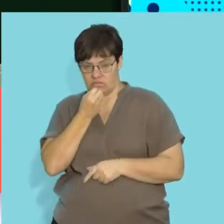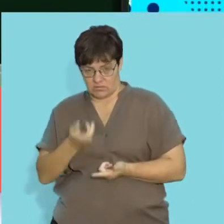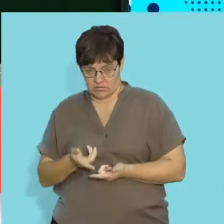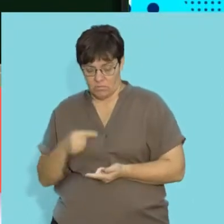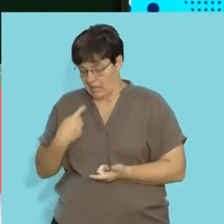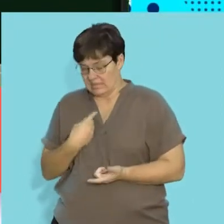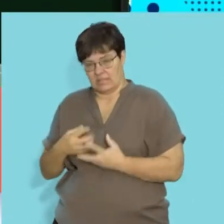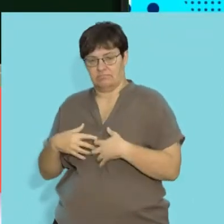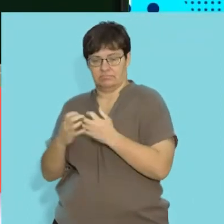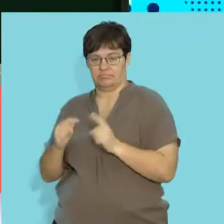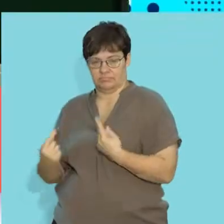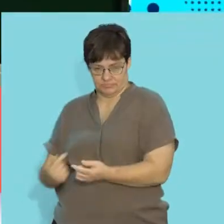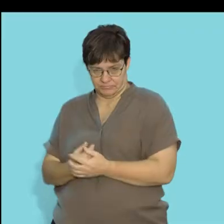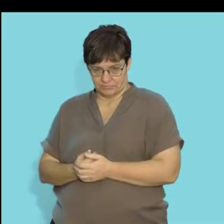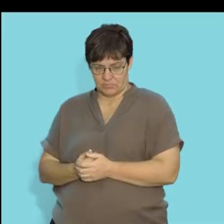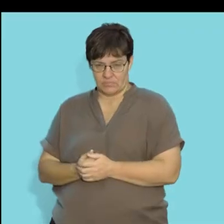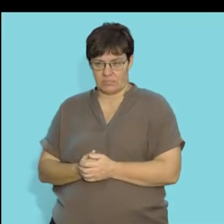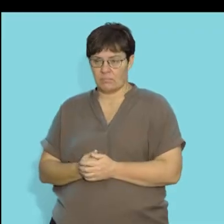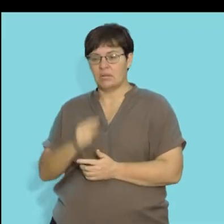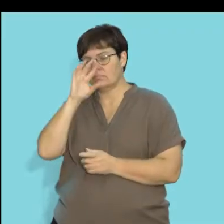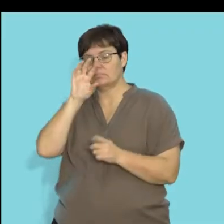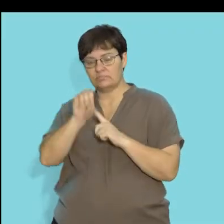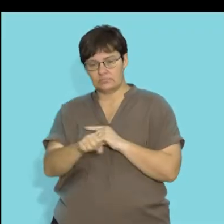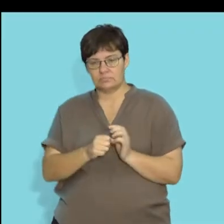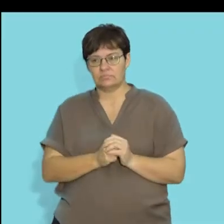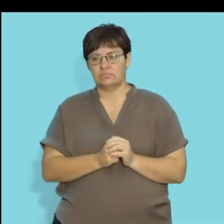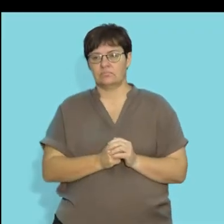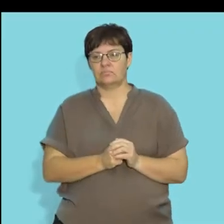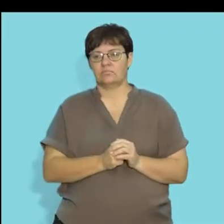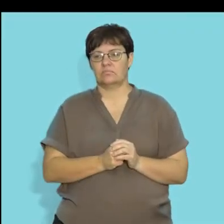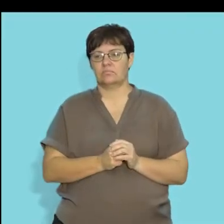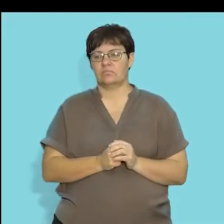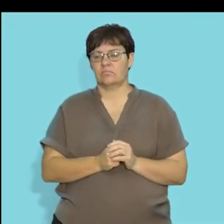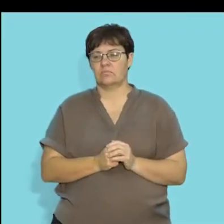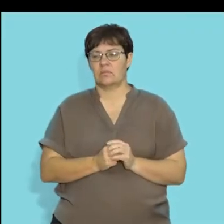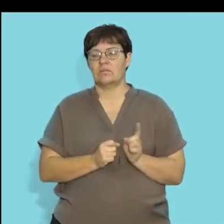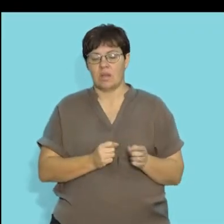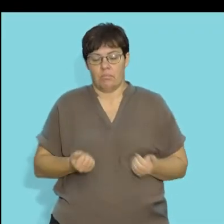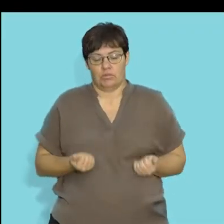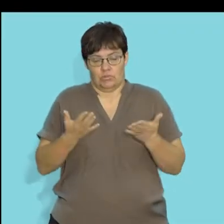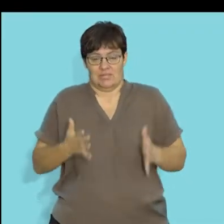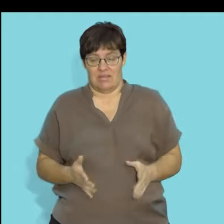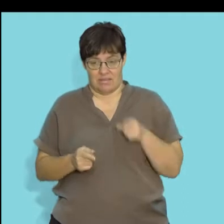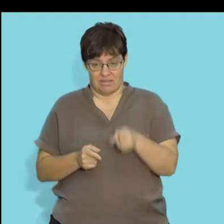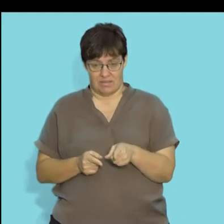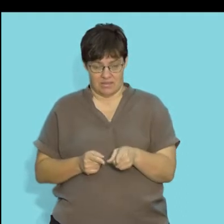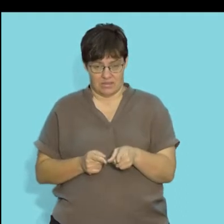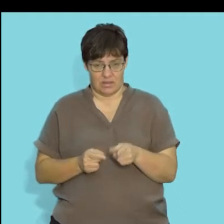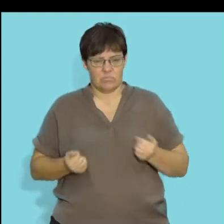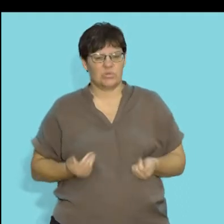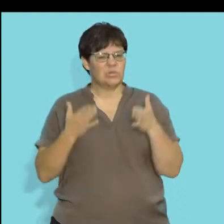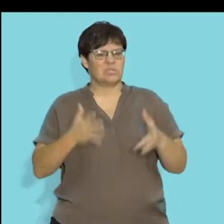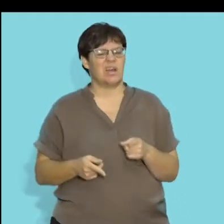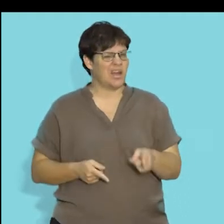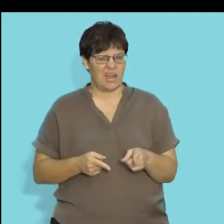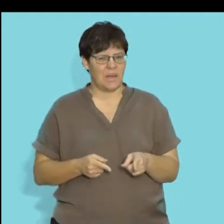consumers. So, it's important that we recognize that your autotrophs are your producers. What do we